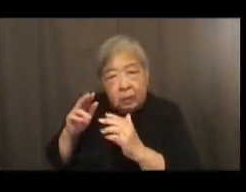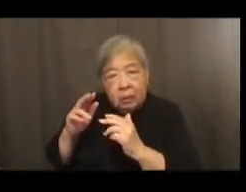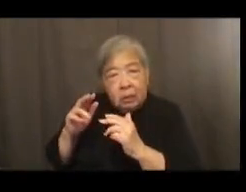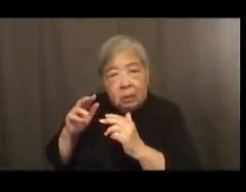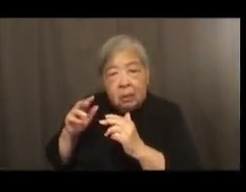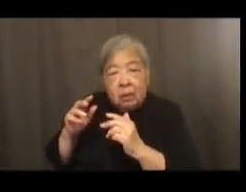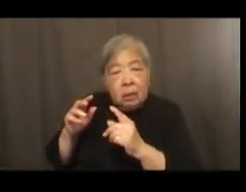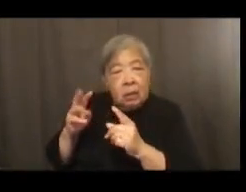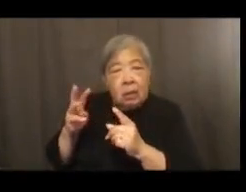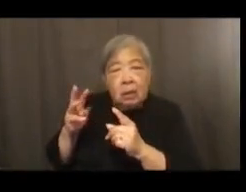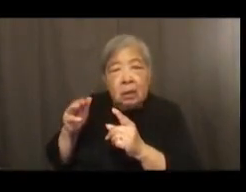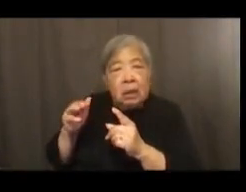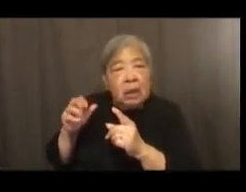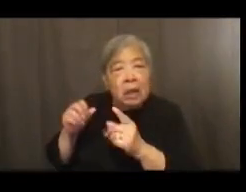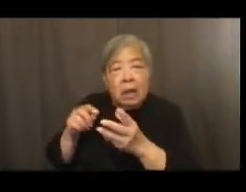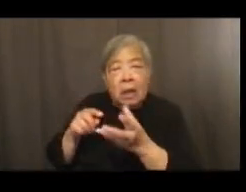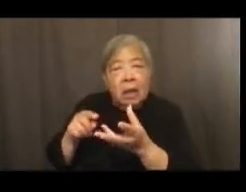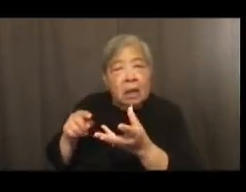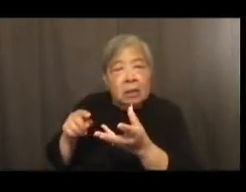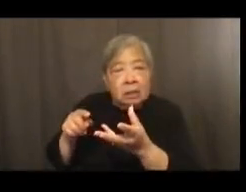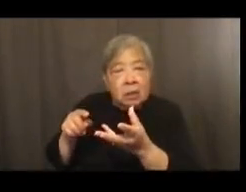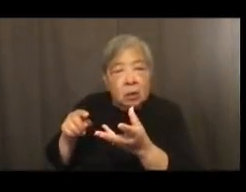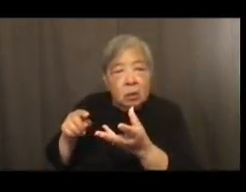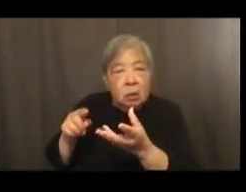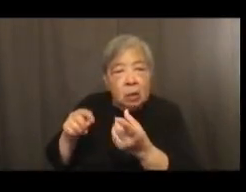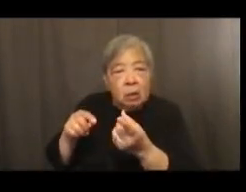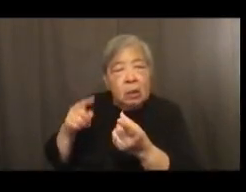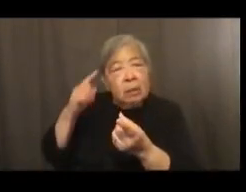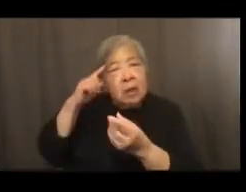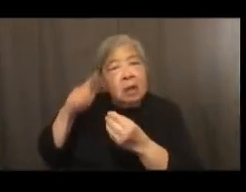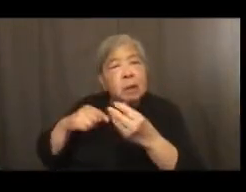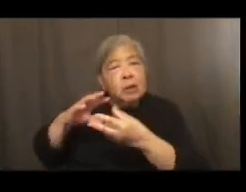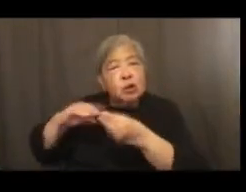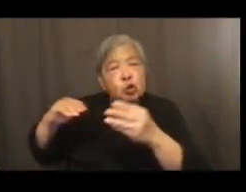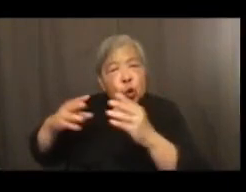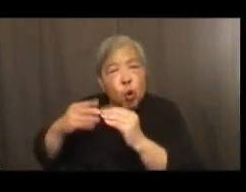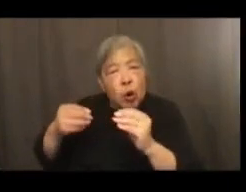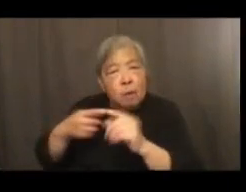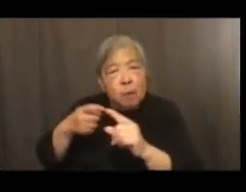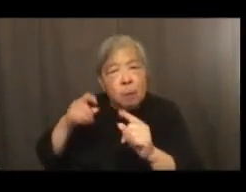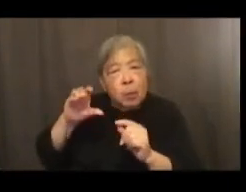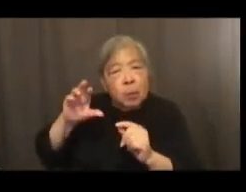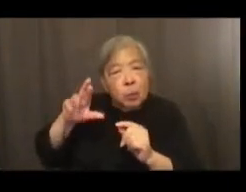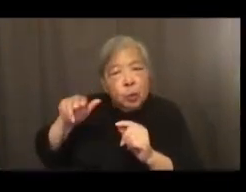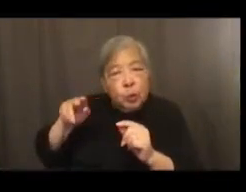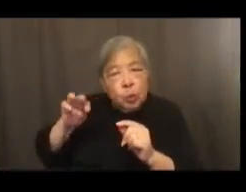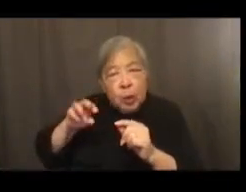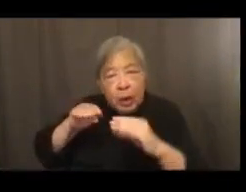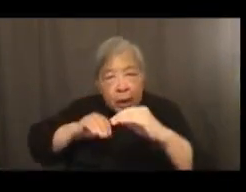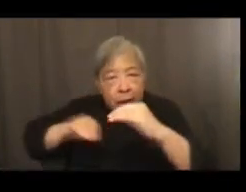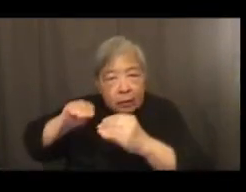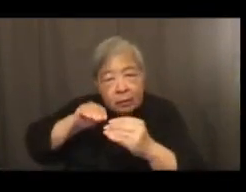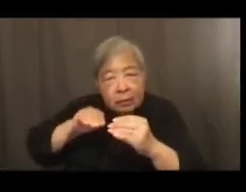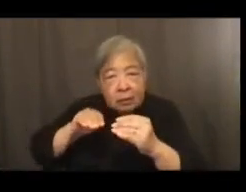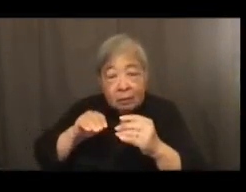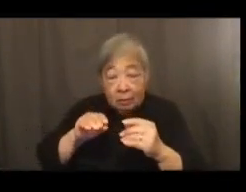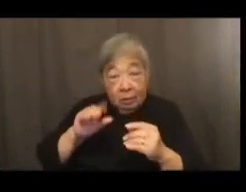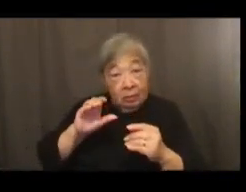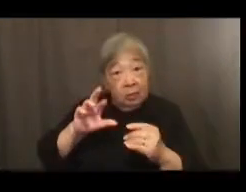was immediately kind of 20. And so just think of the story that those cranes tell as, as the weave of,